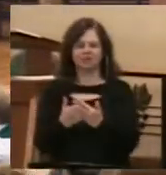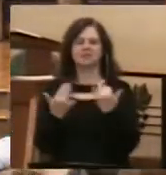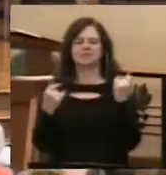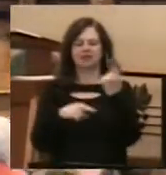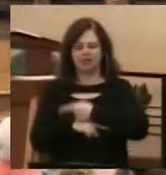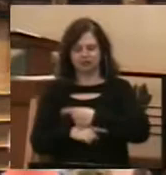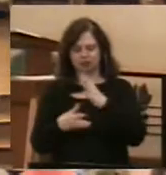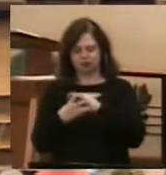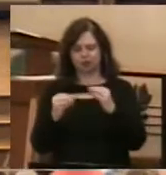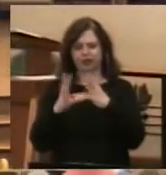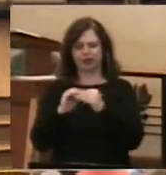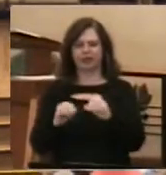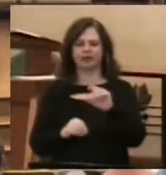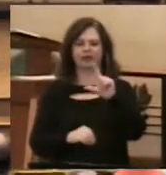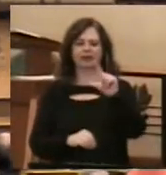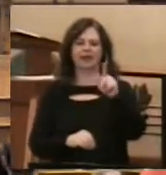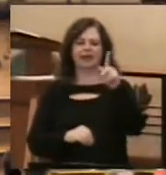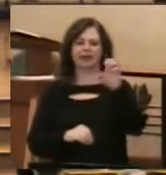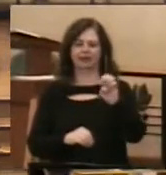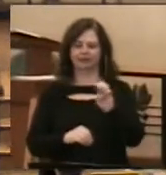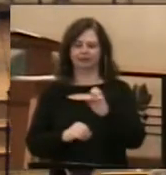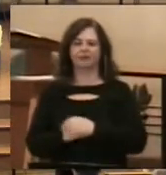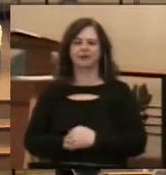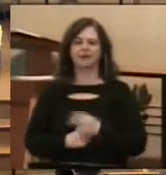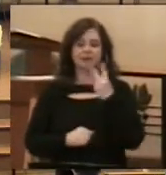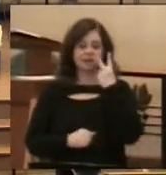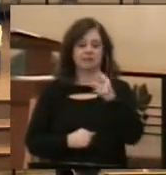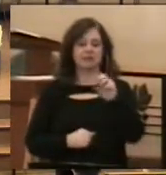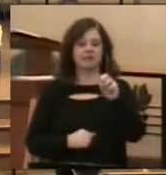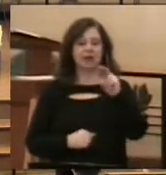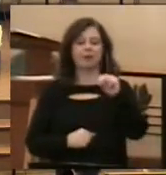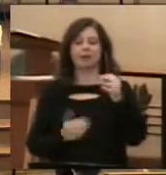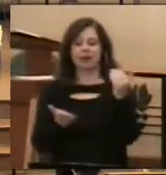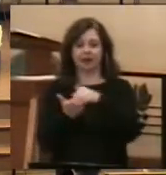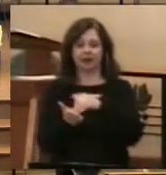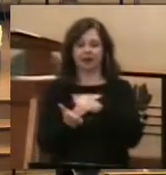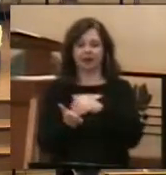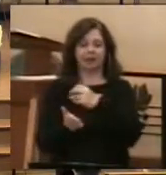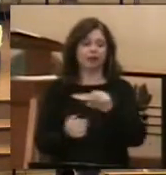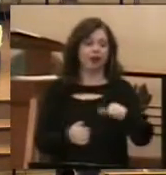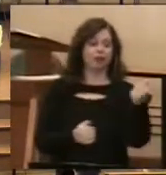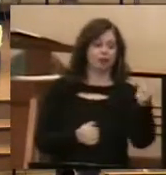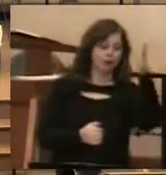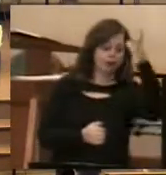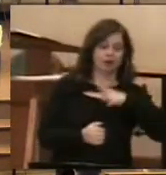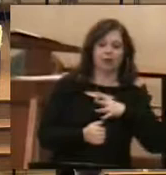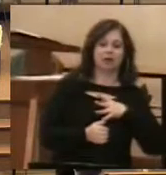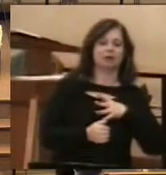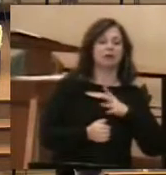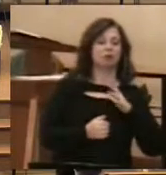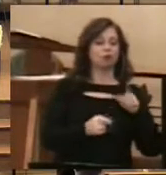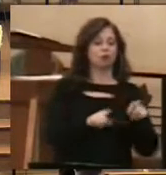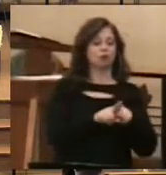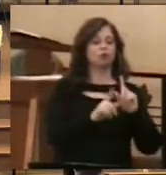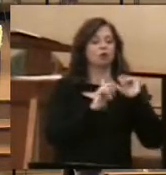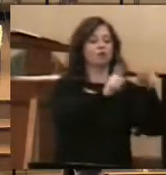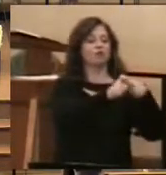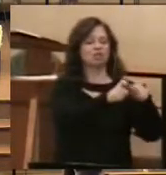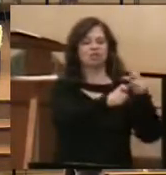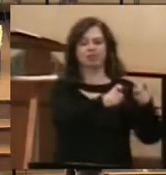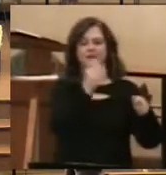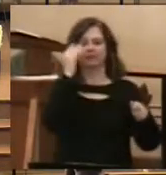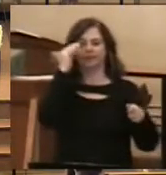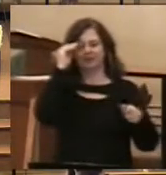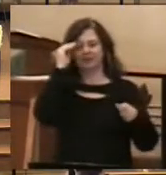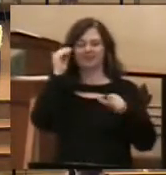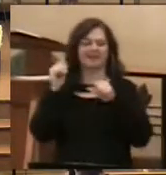There he encounters Simon Peter again and the other fishermen. They've not had a good day, though expertise is